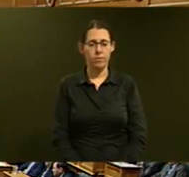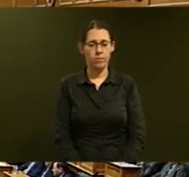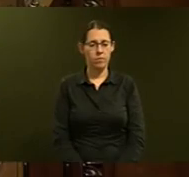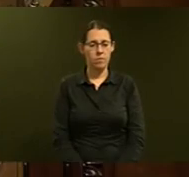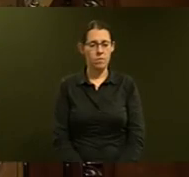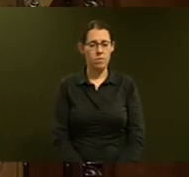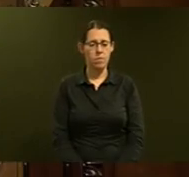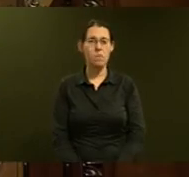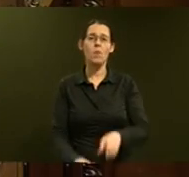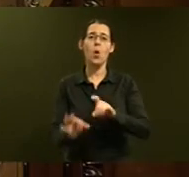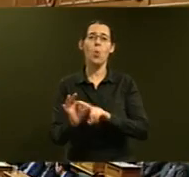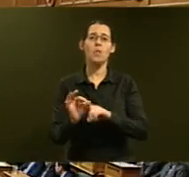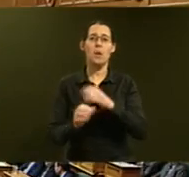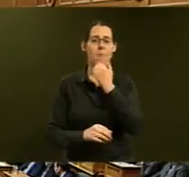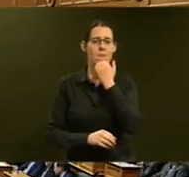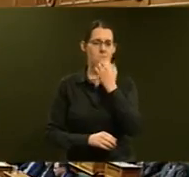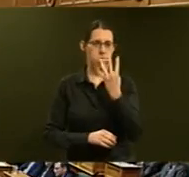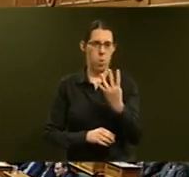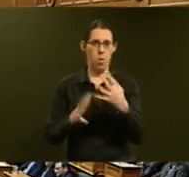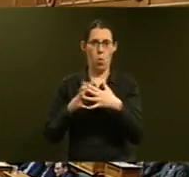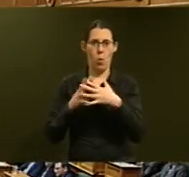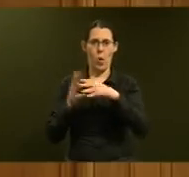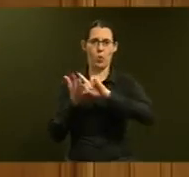Question number four, Willow-Jean Prime. Thank you. My question is...